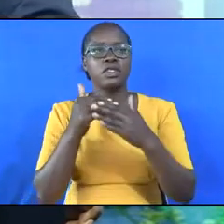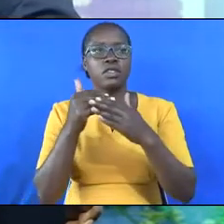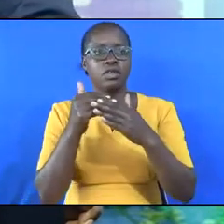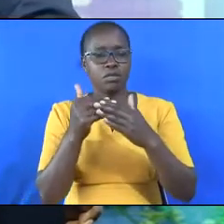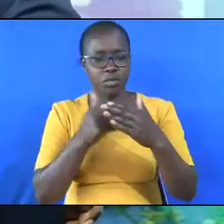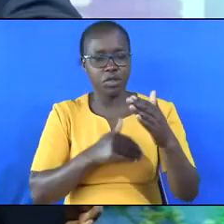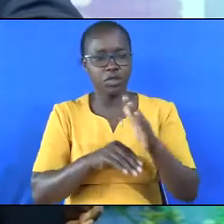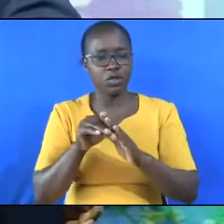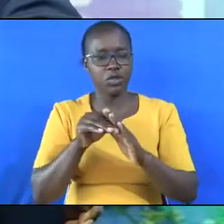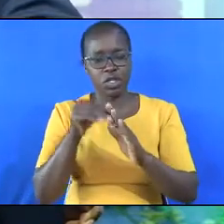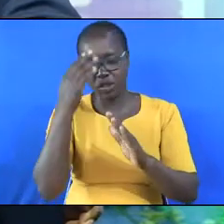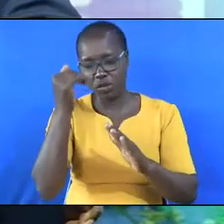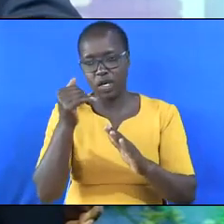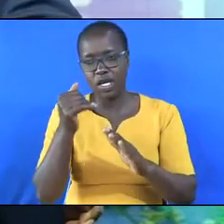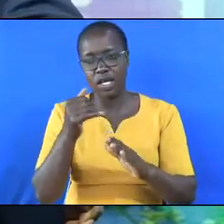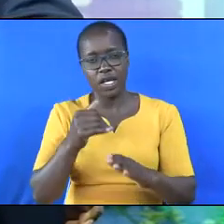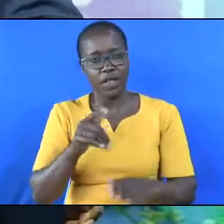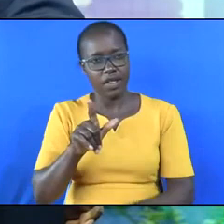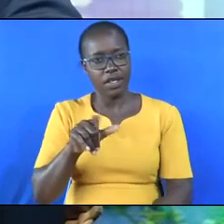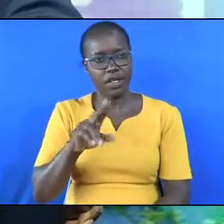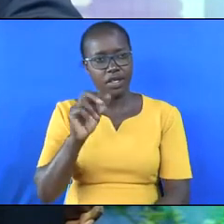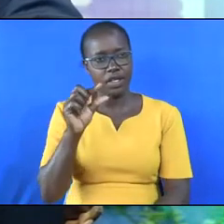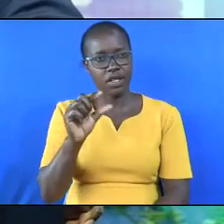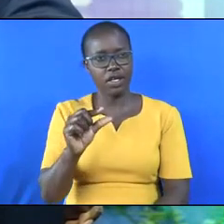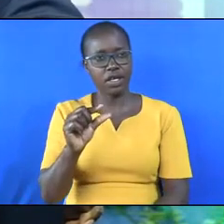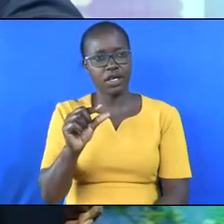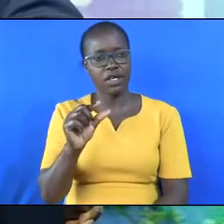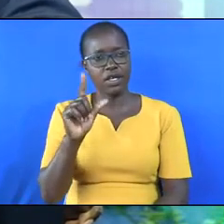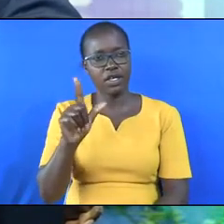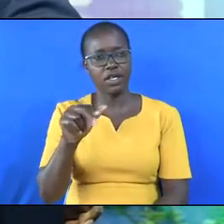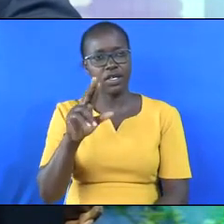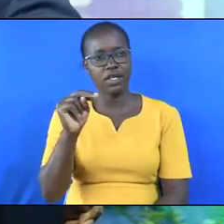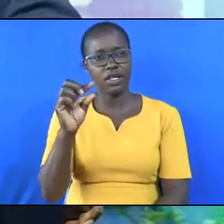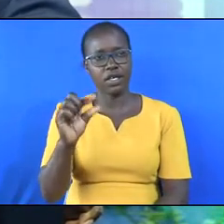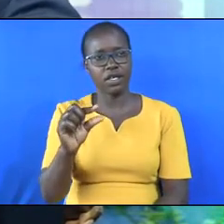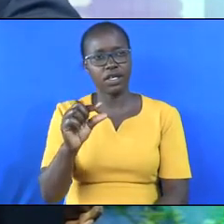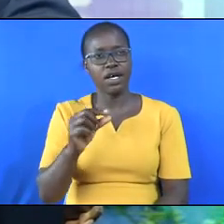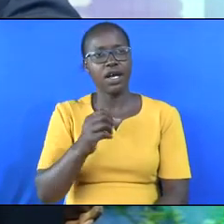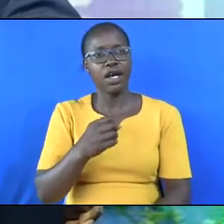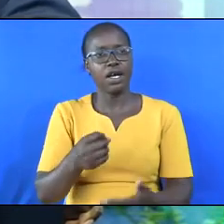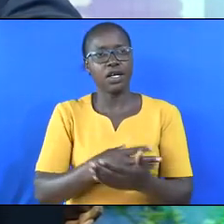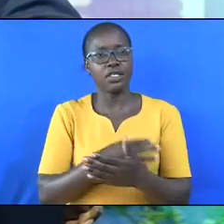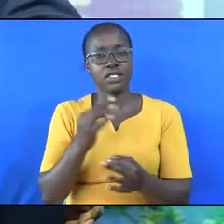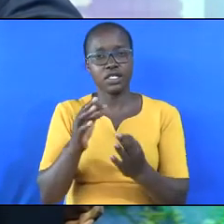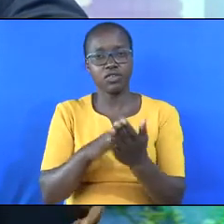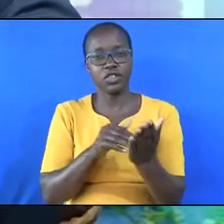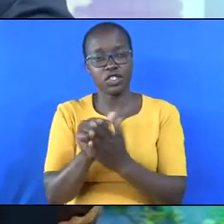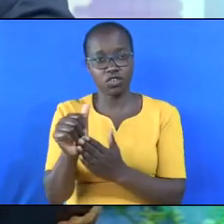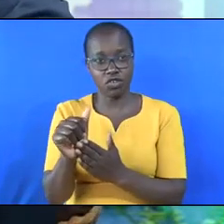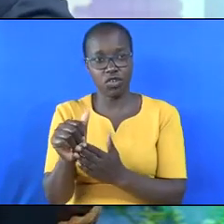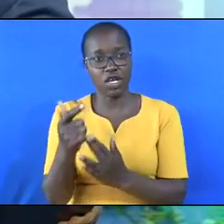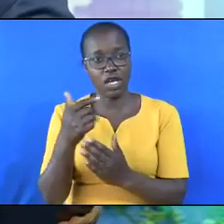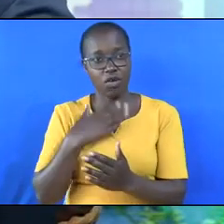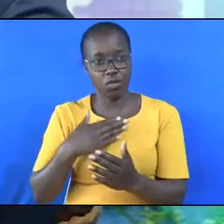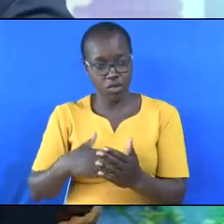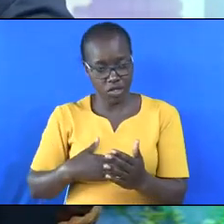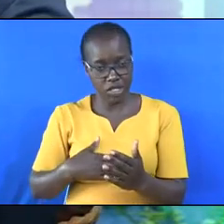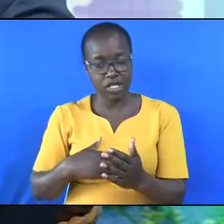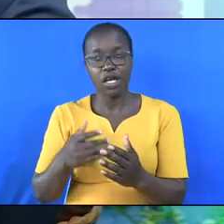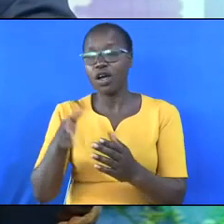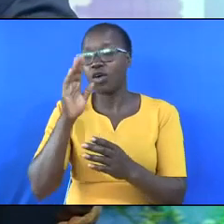The Bible says that if we defile our bodies, God will destroy us. There will be no smoking in heaven.